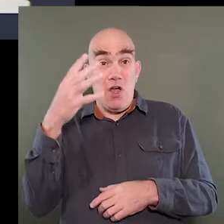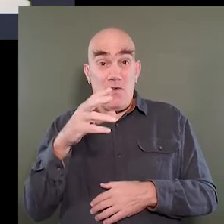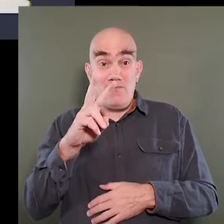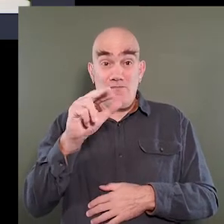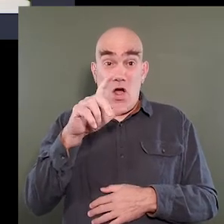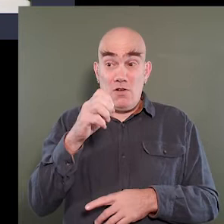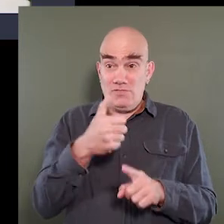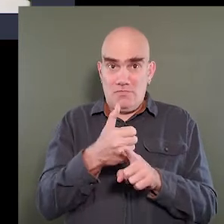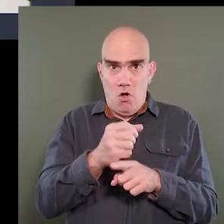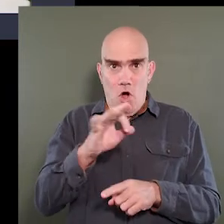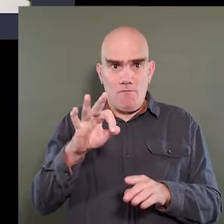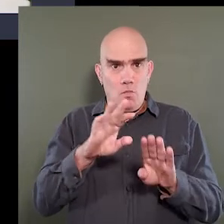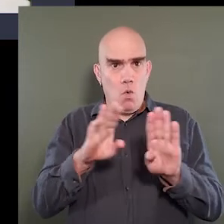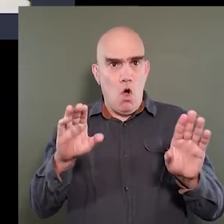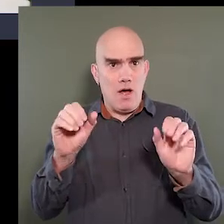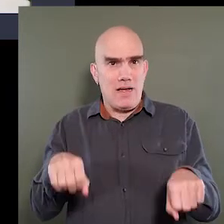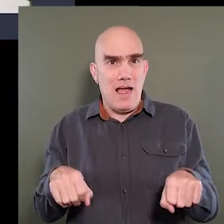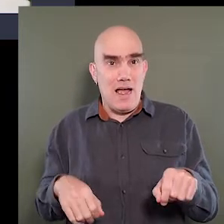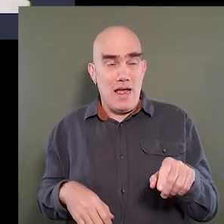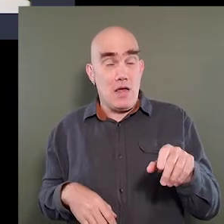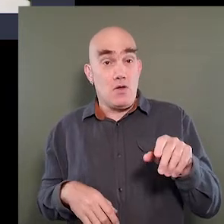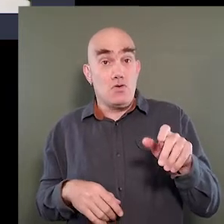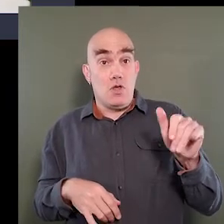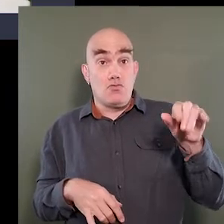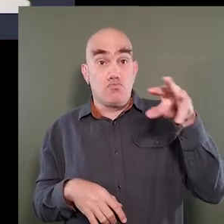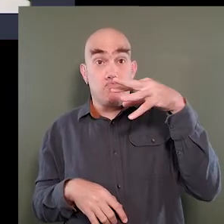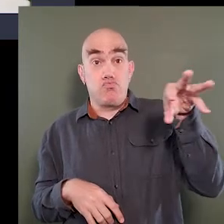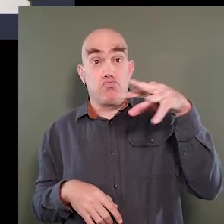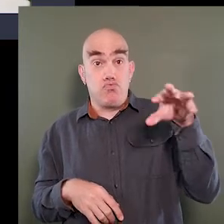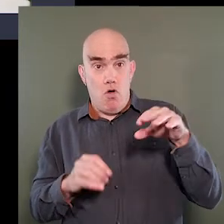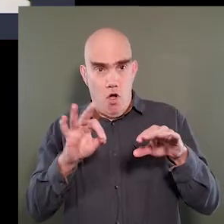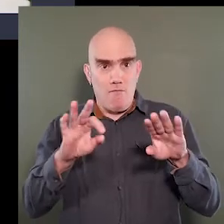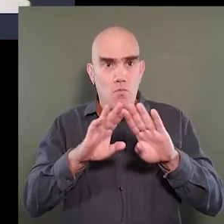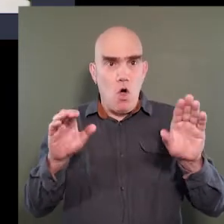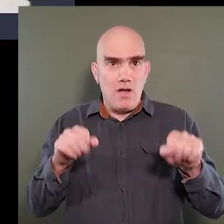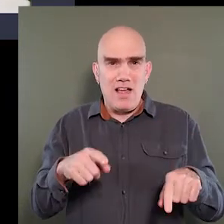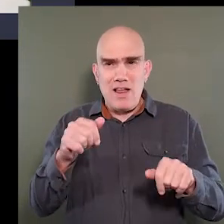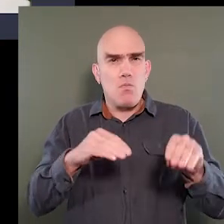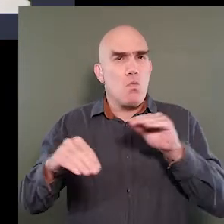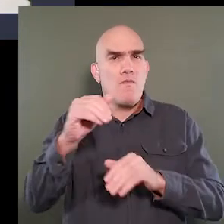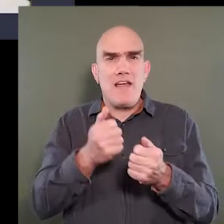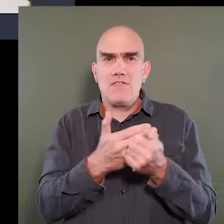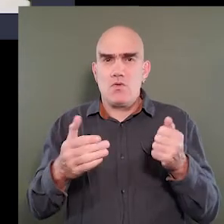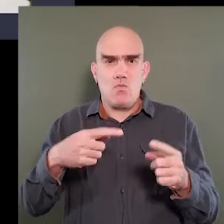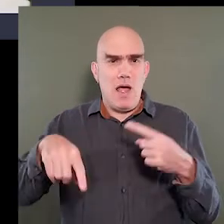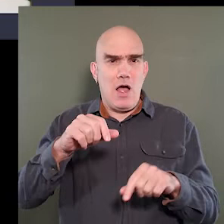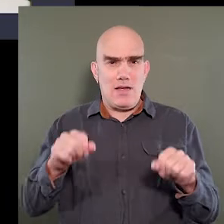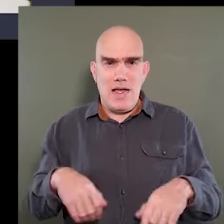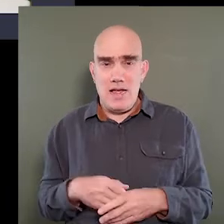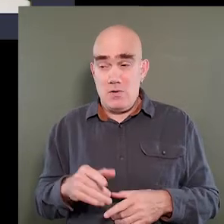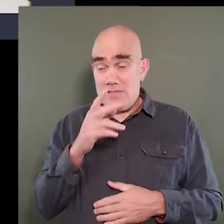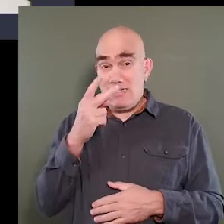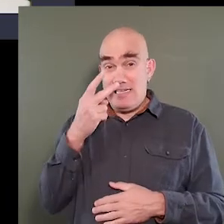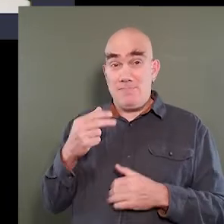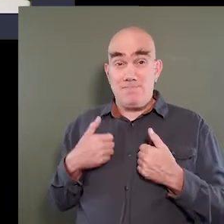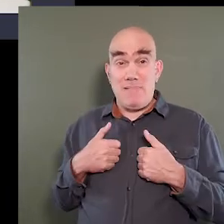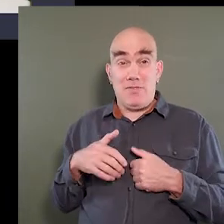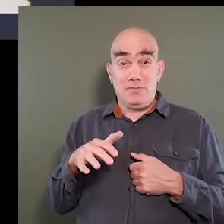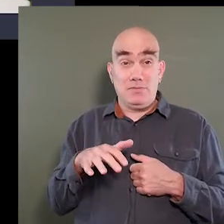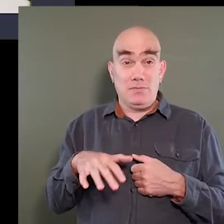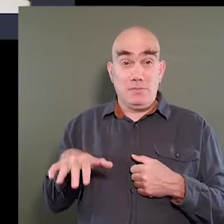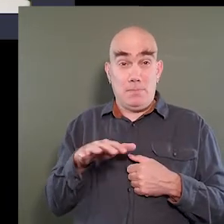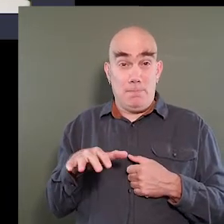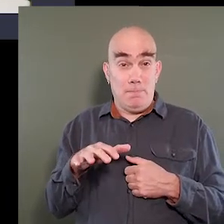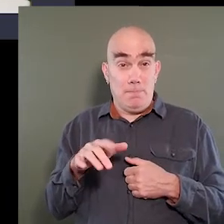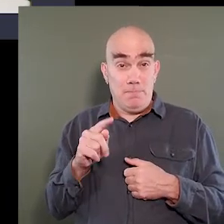itself come off the wall. The sprayer comes off the wall and you can move all of that stuff around. You'll see in the bathtub area